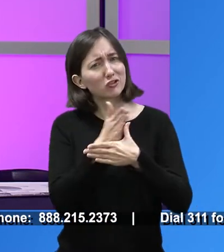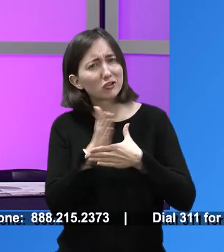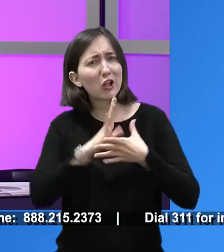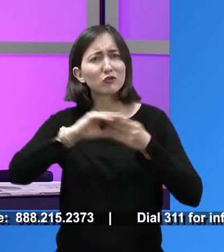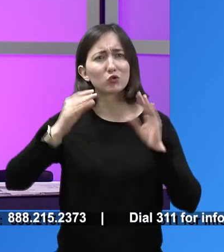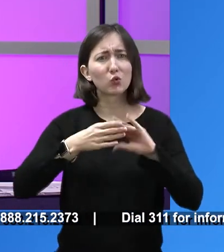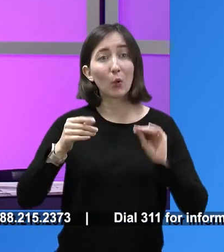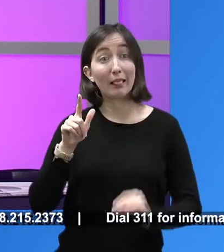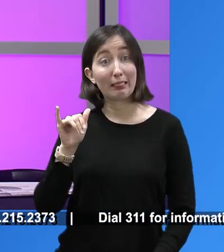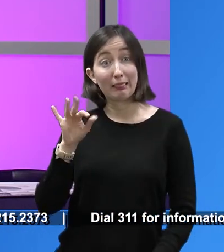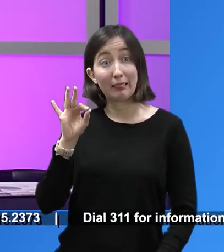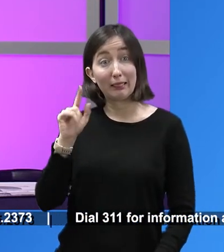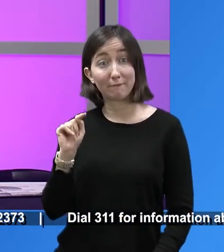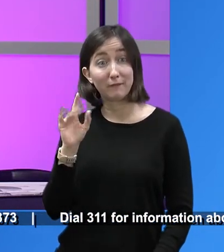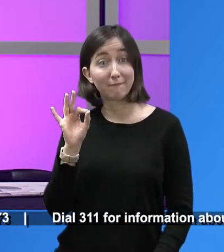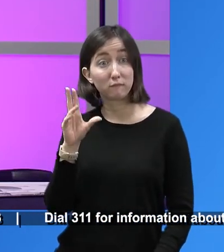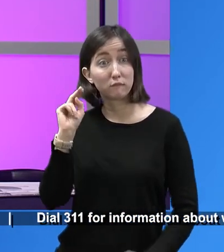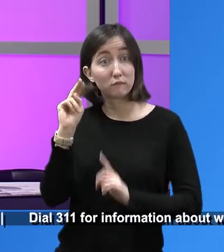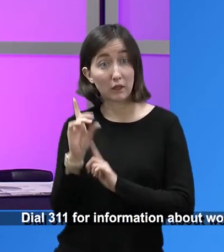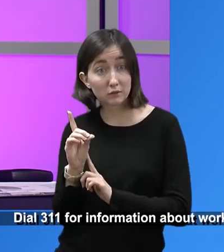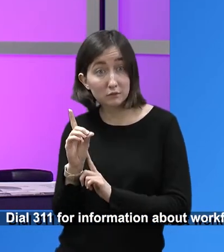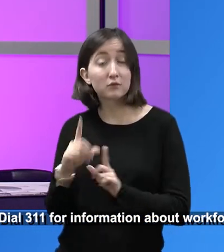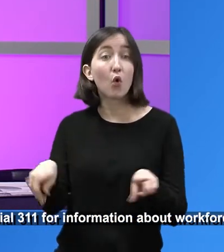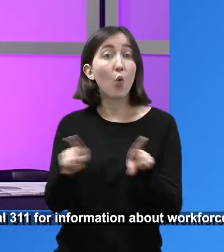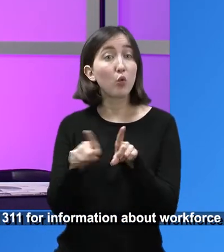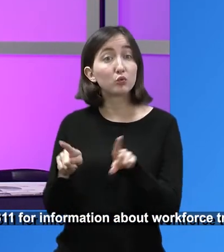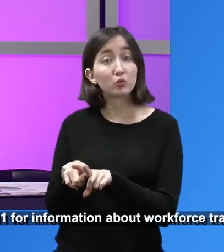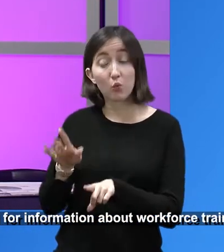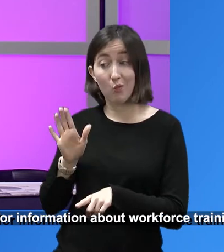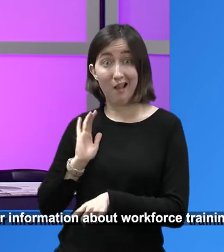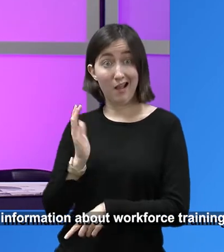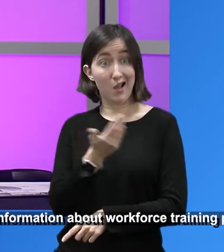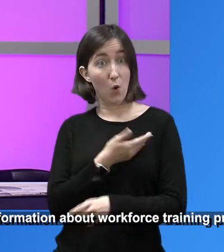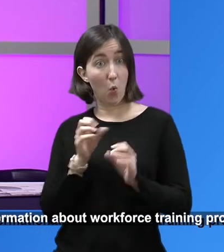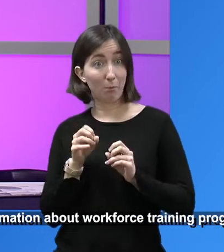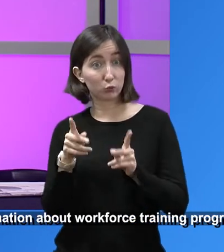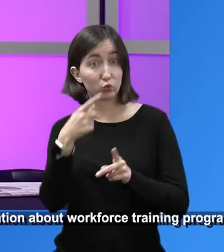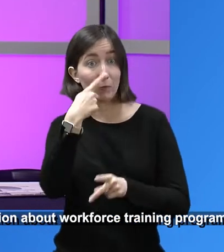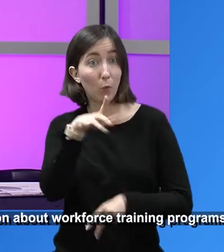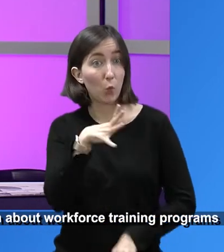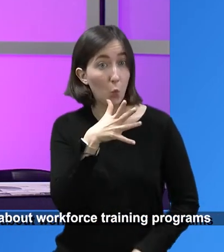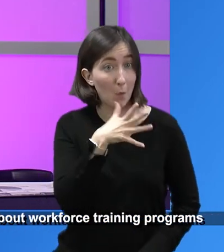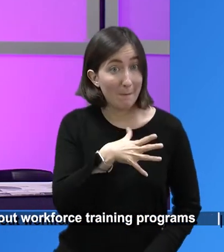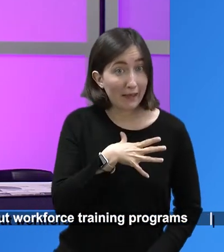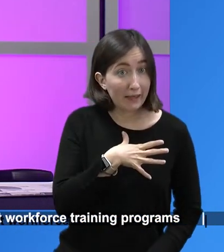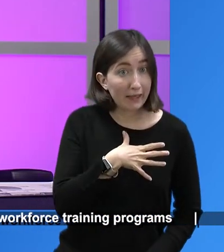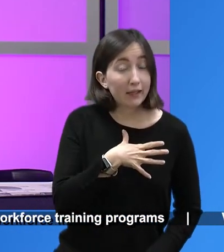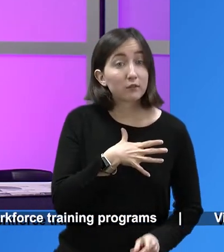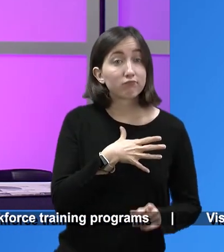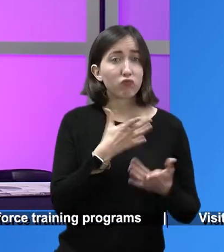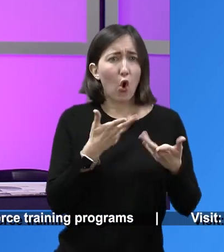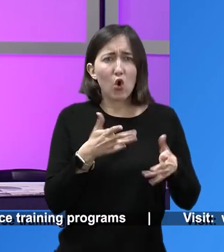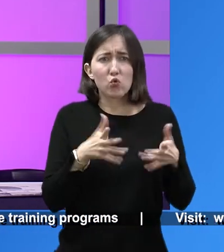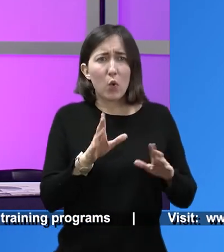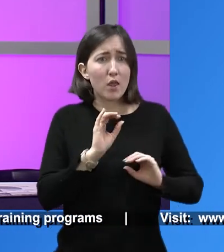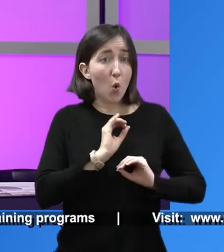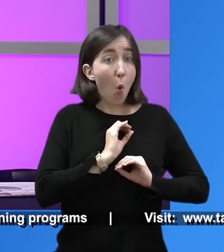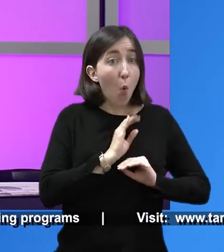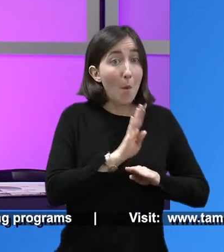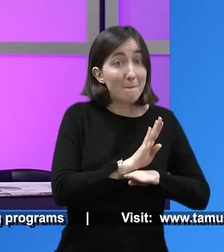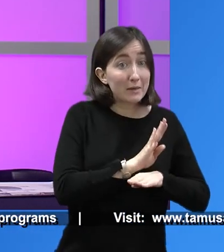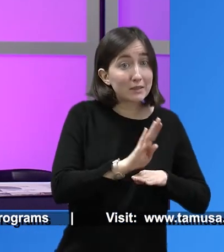about the opportunities LIFT Fund has for women, for women who own businesses now, and for women that want to start their businesses.